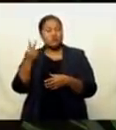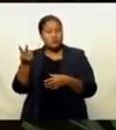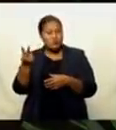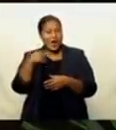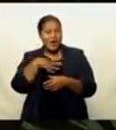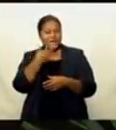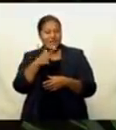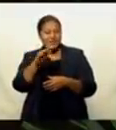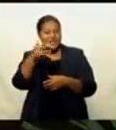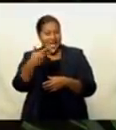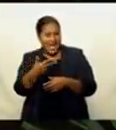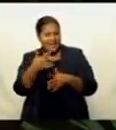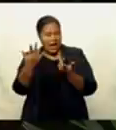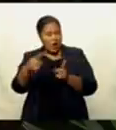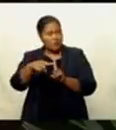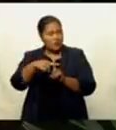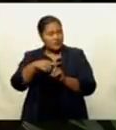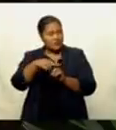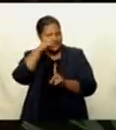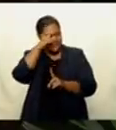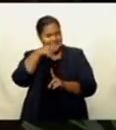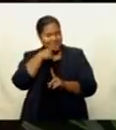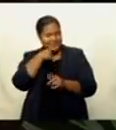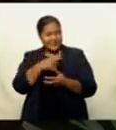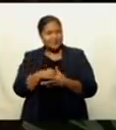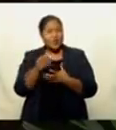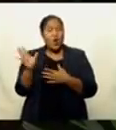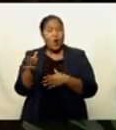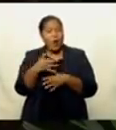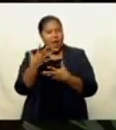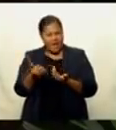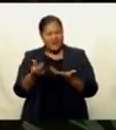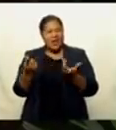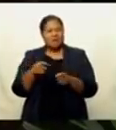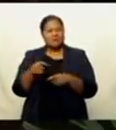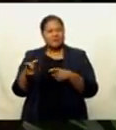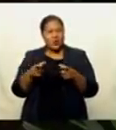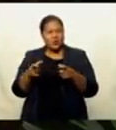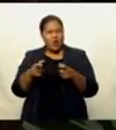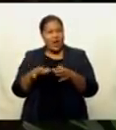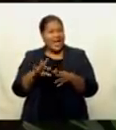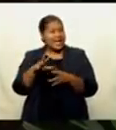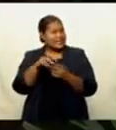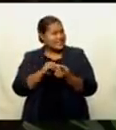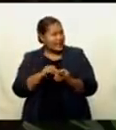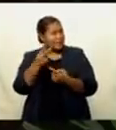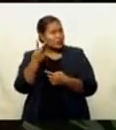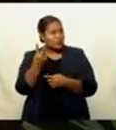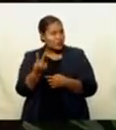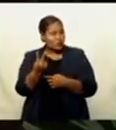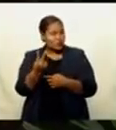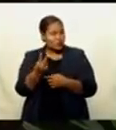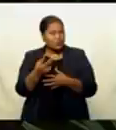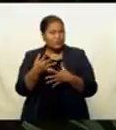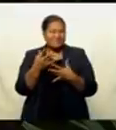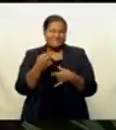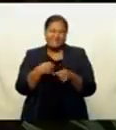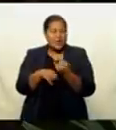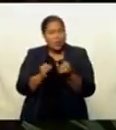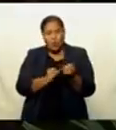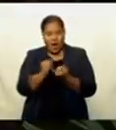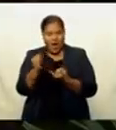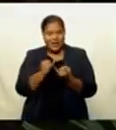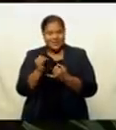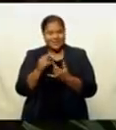active cases. All cases are stable at the moment, except for two which have been considered severe by